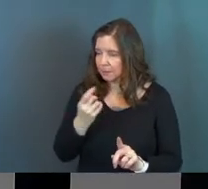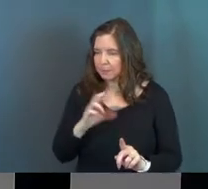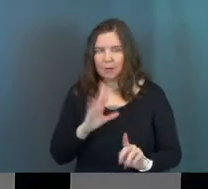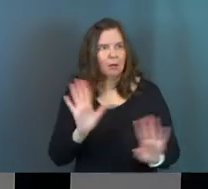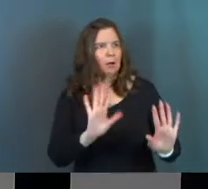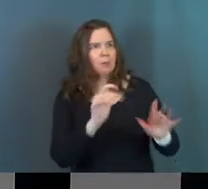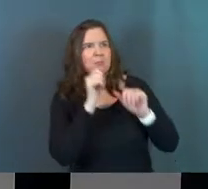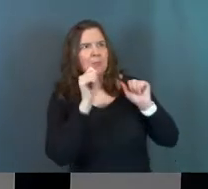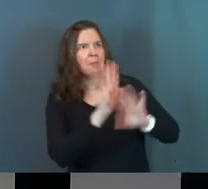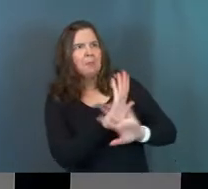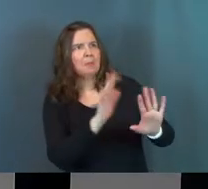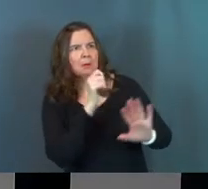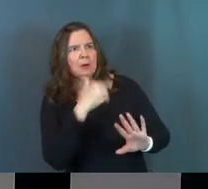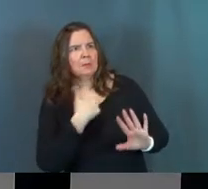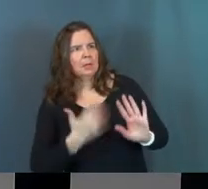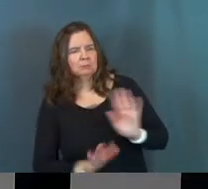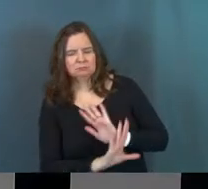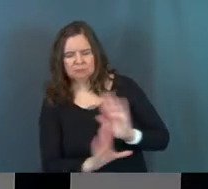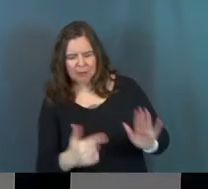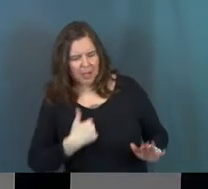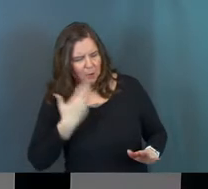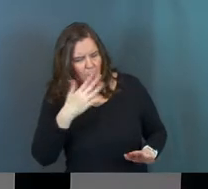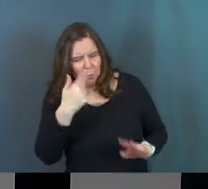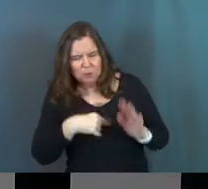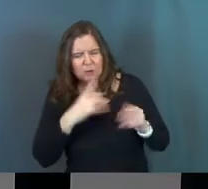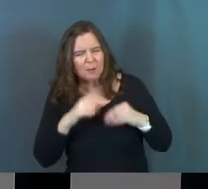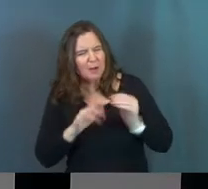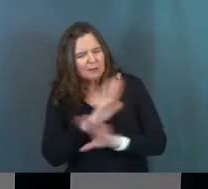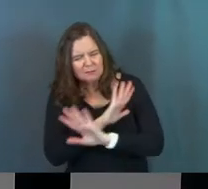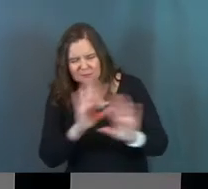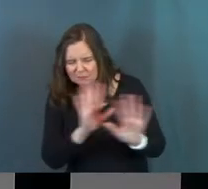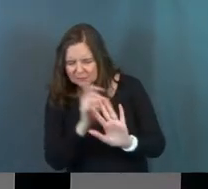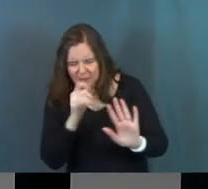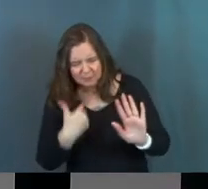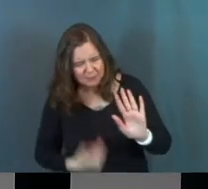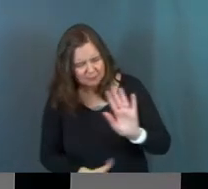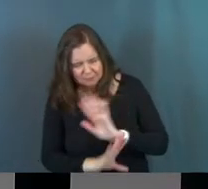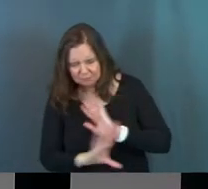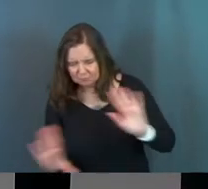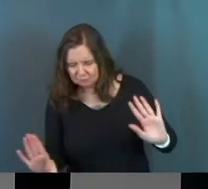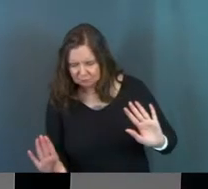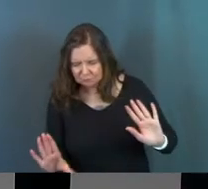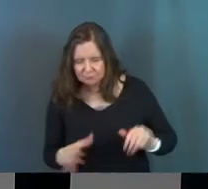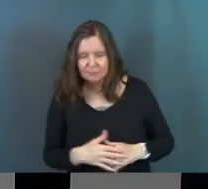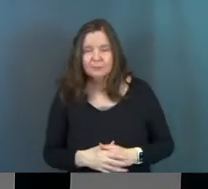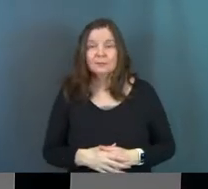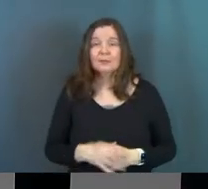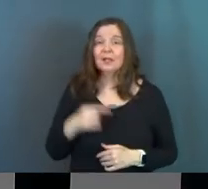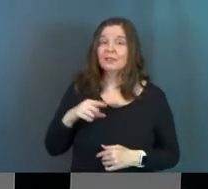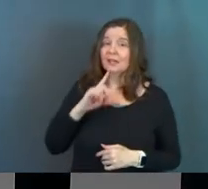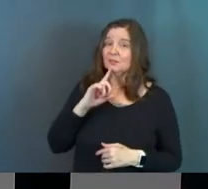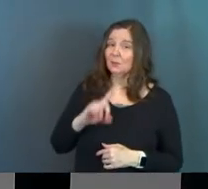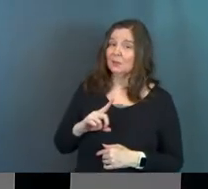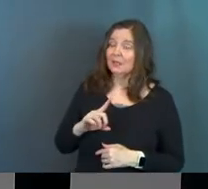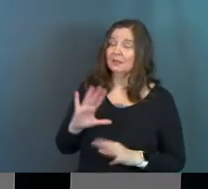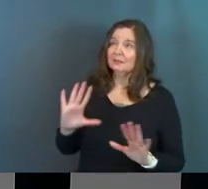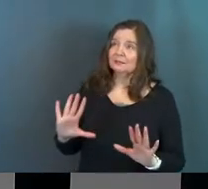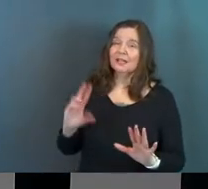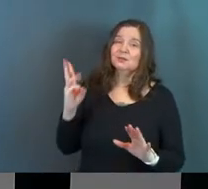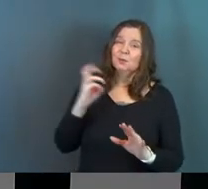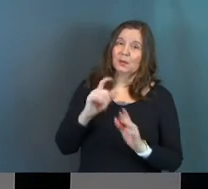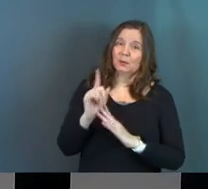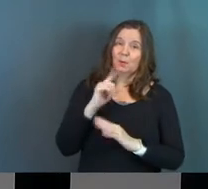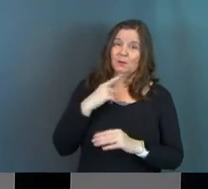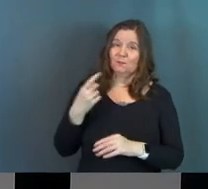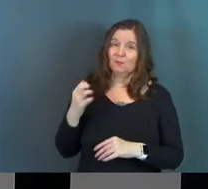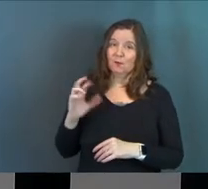Peter denied it in front of everyone. I don't know what you're talking about, he said. This is a really, it's a weird